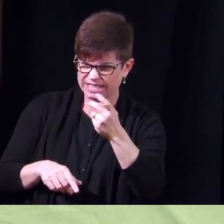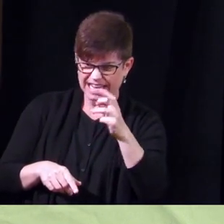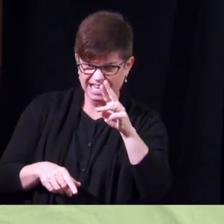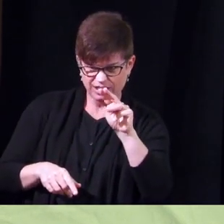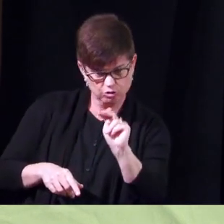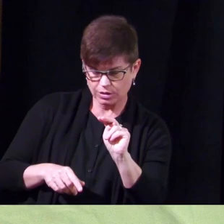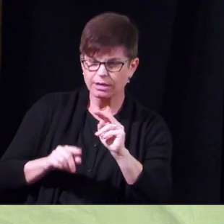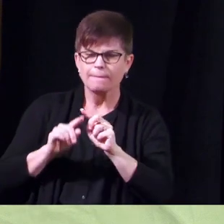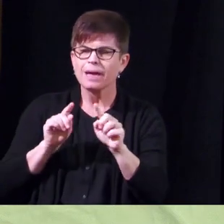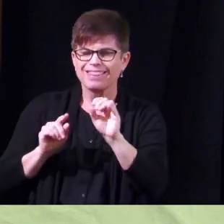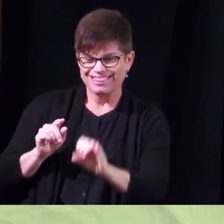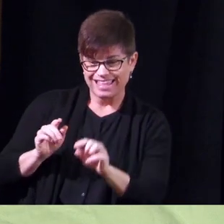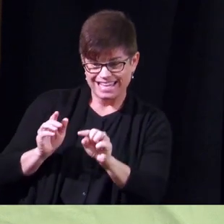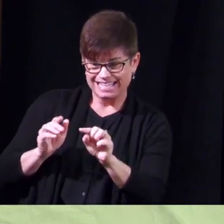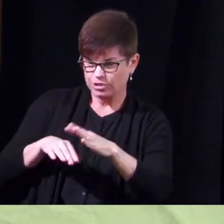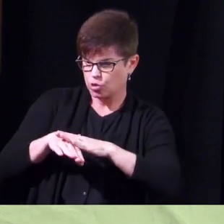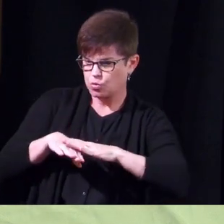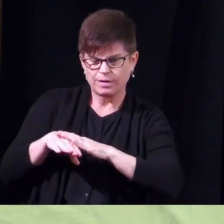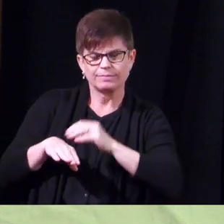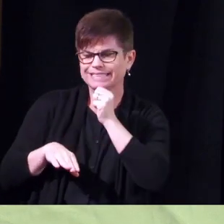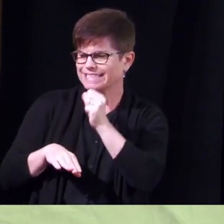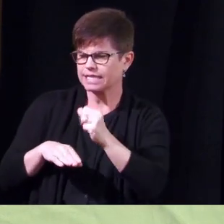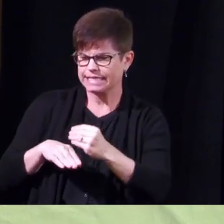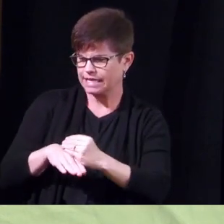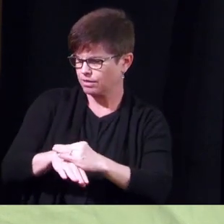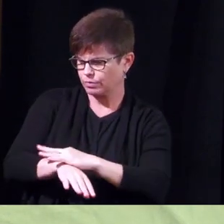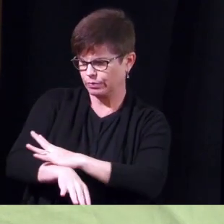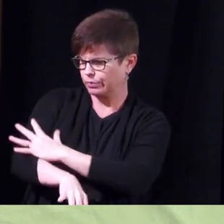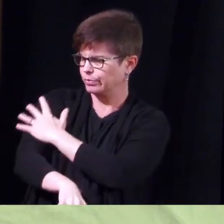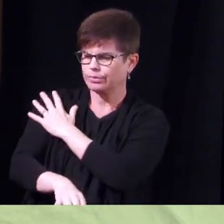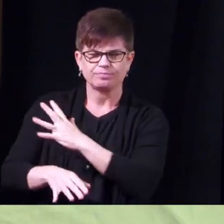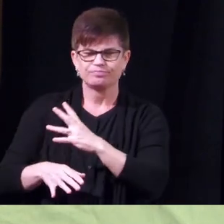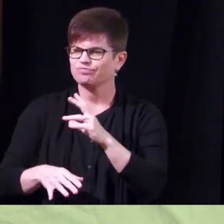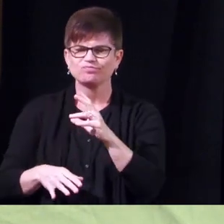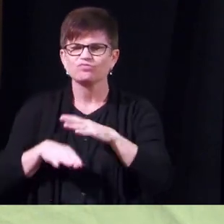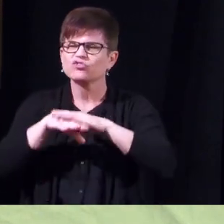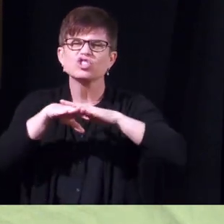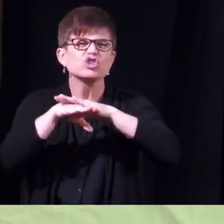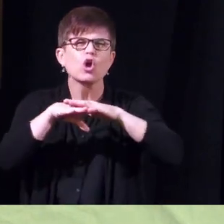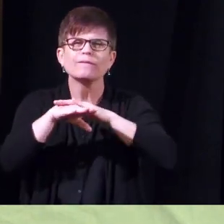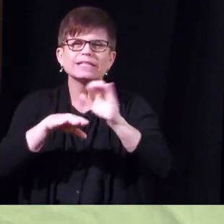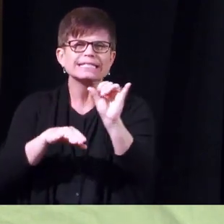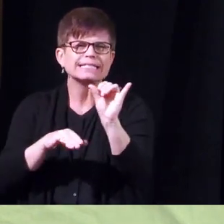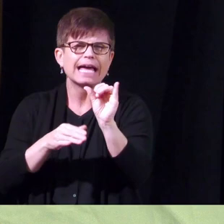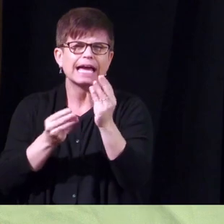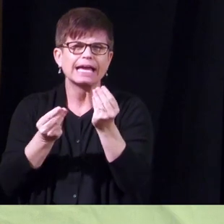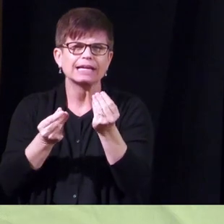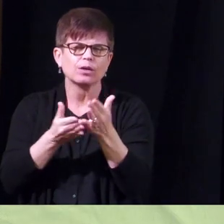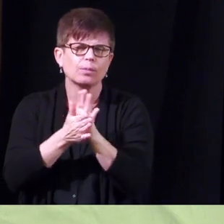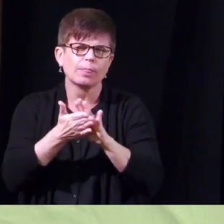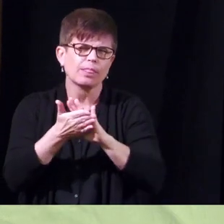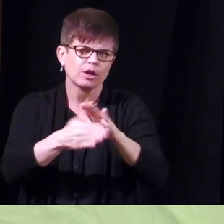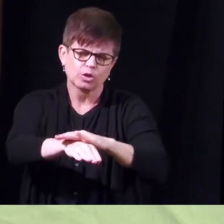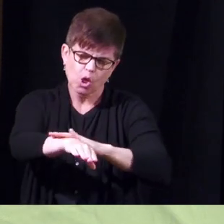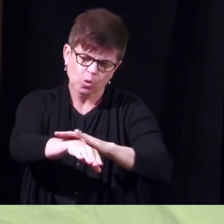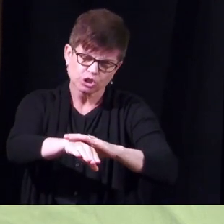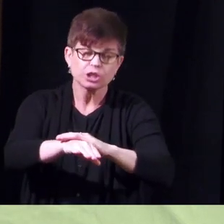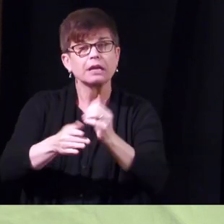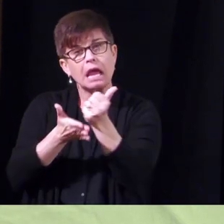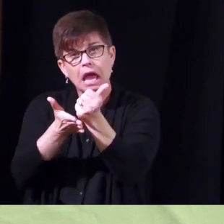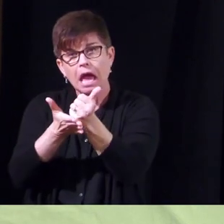get absorbed into the bloodstream it's really only on the surface it works like a hand lotion but it makes those tissues healthier